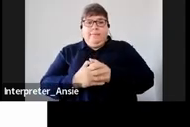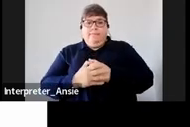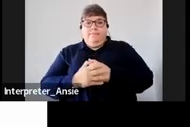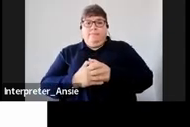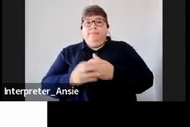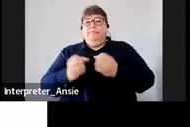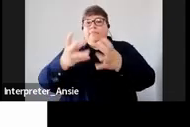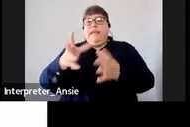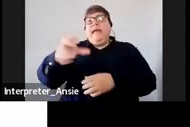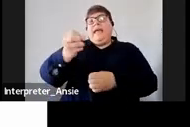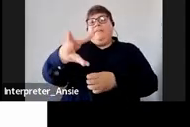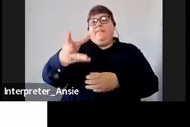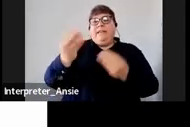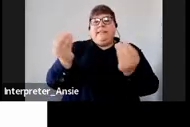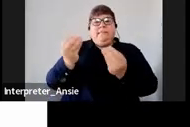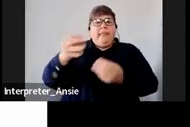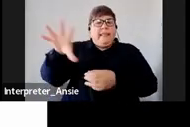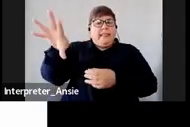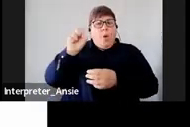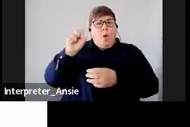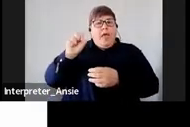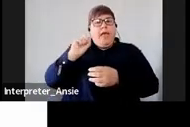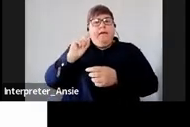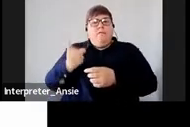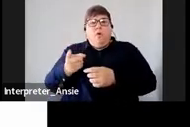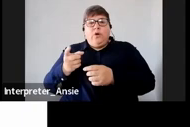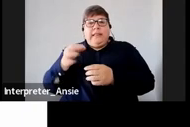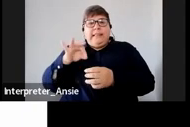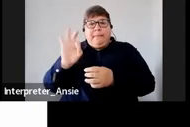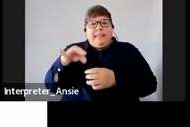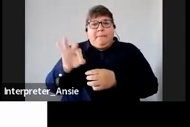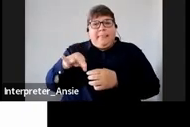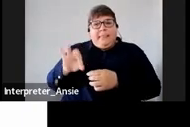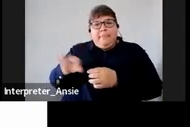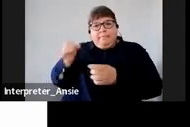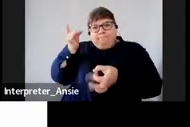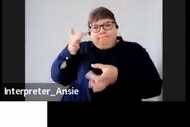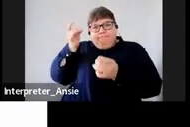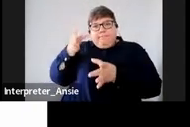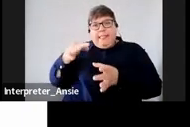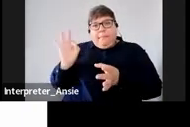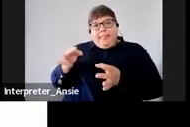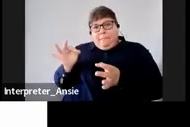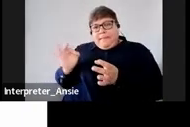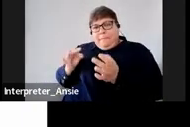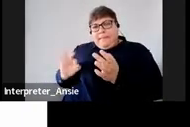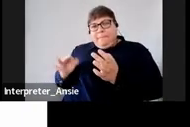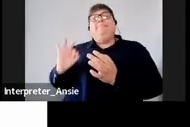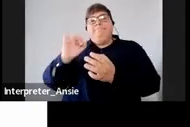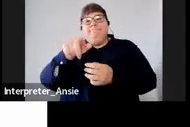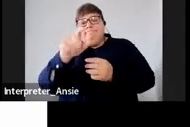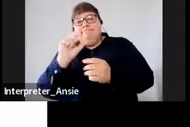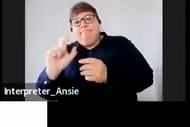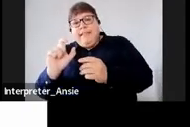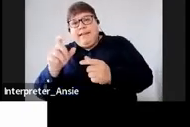some takeaways in the form of some tips I would really want you to take some tips and make use of them